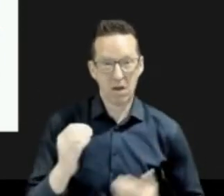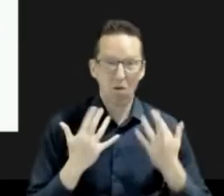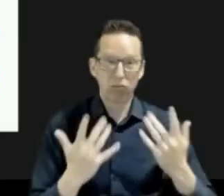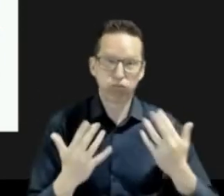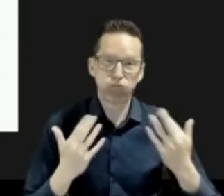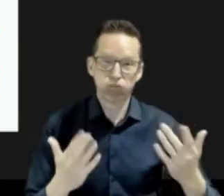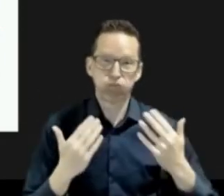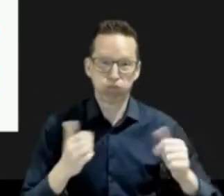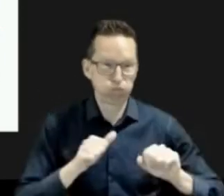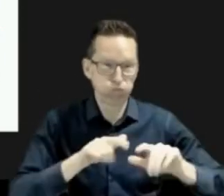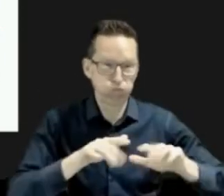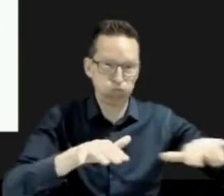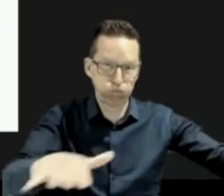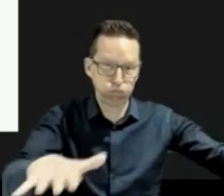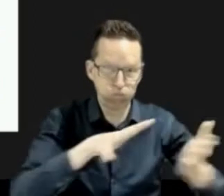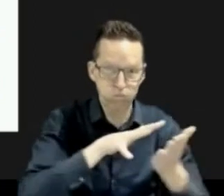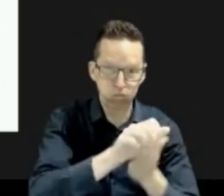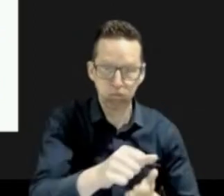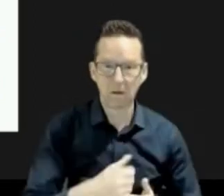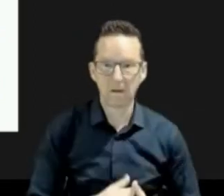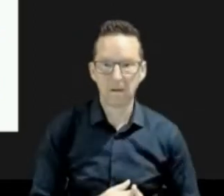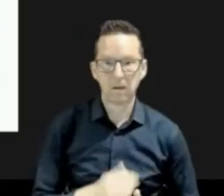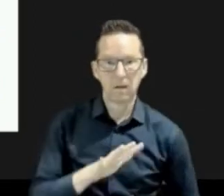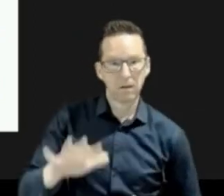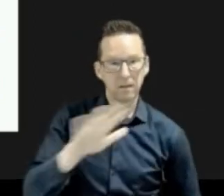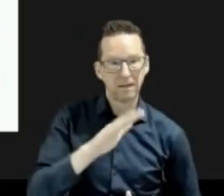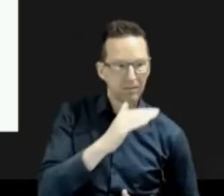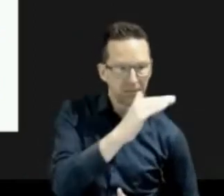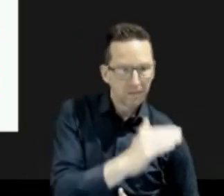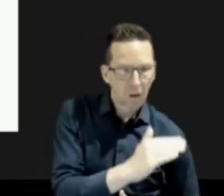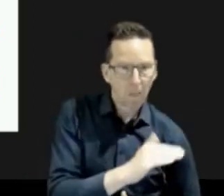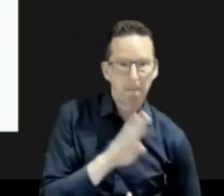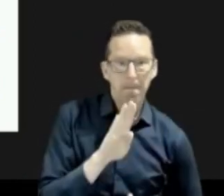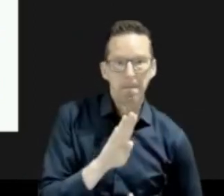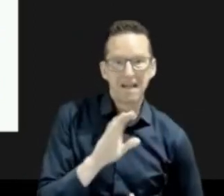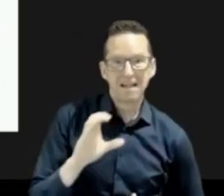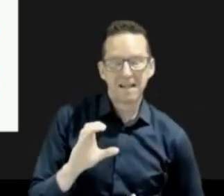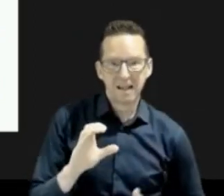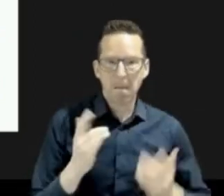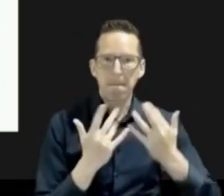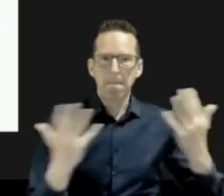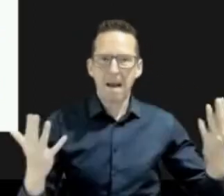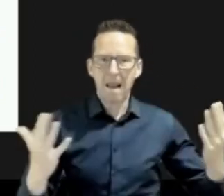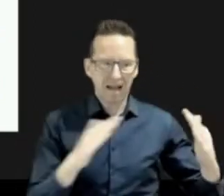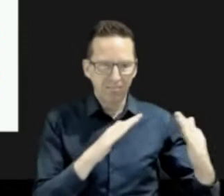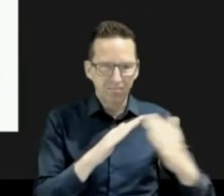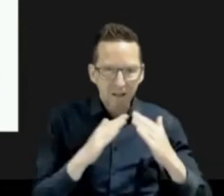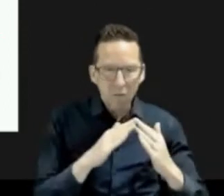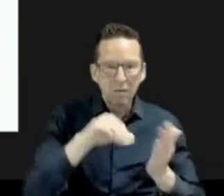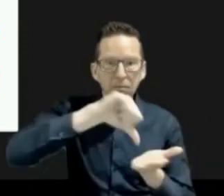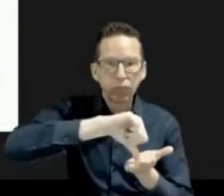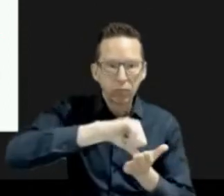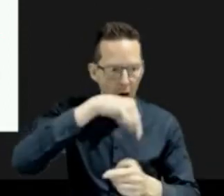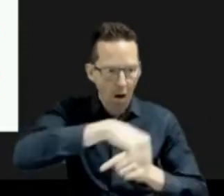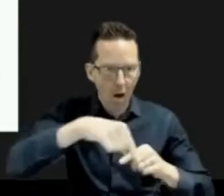of the interface fires were located in southern British Columbia where communities are nestled within a forest landscape. Images like the one on the